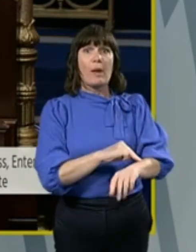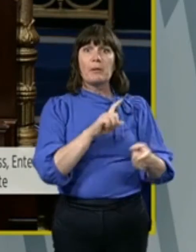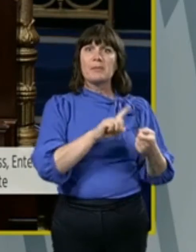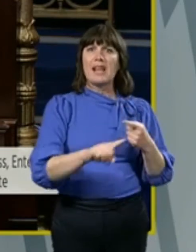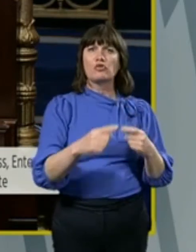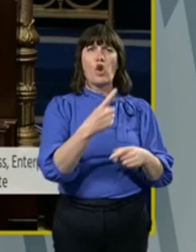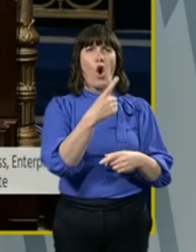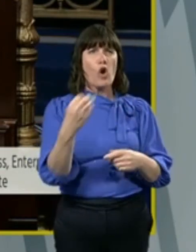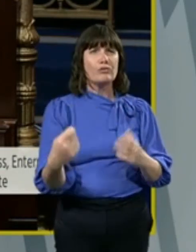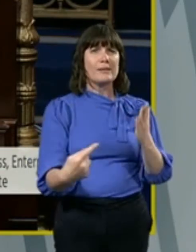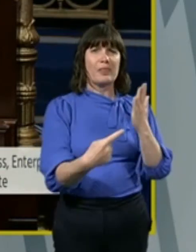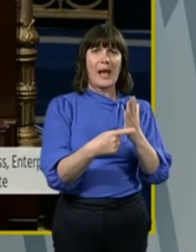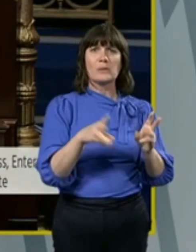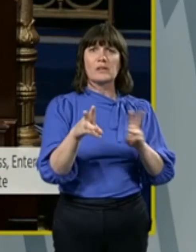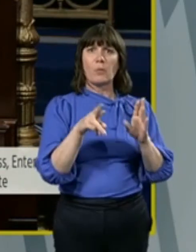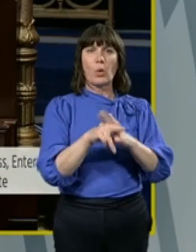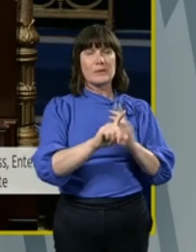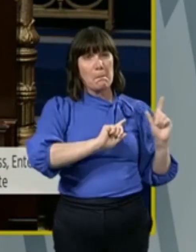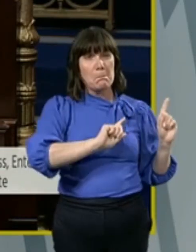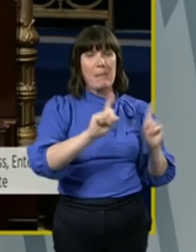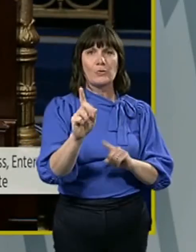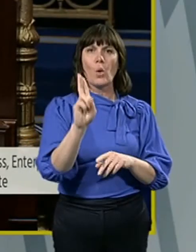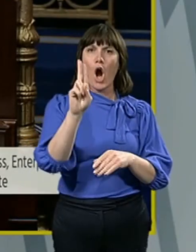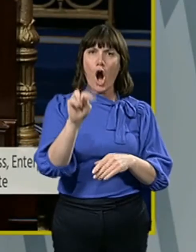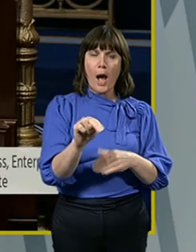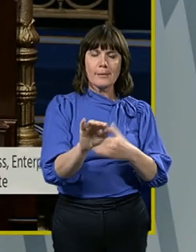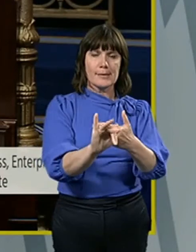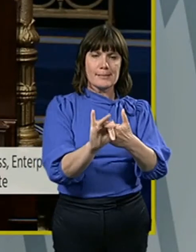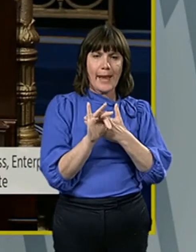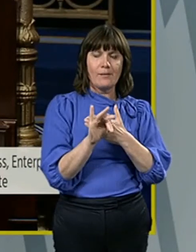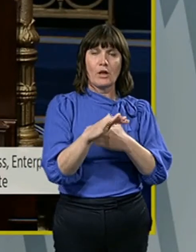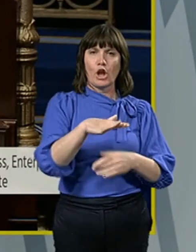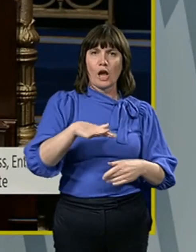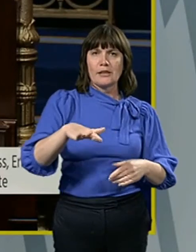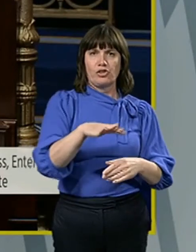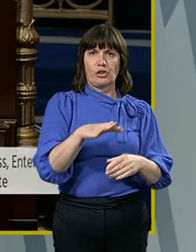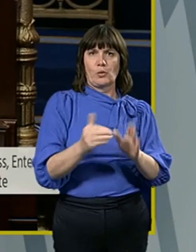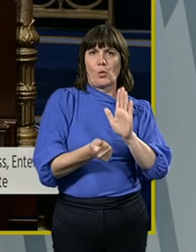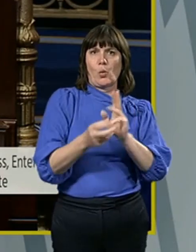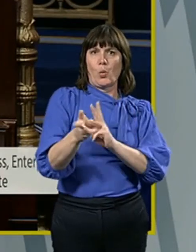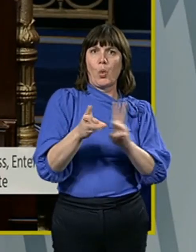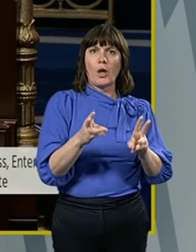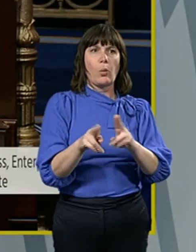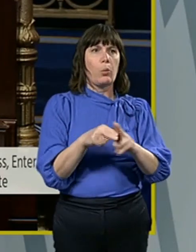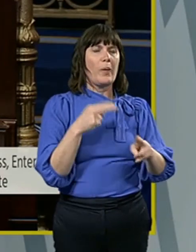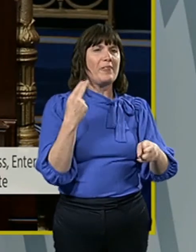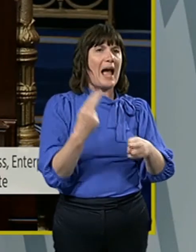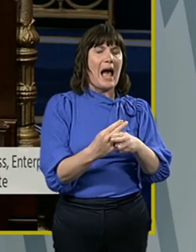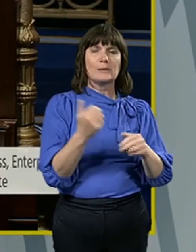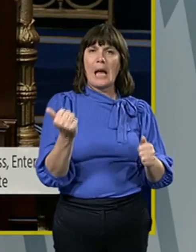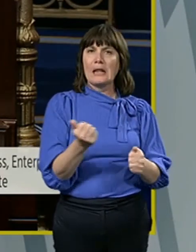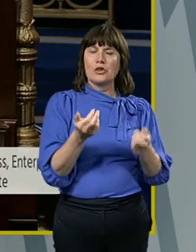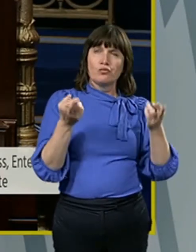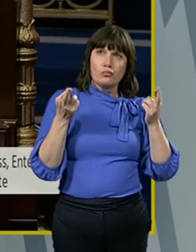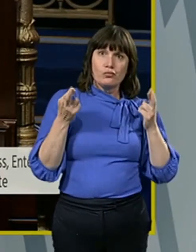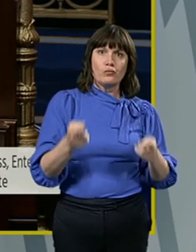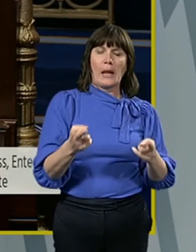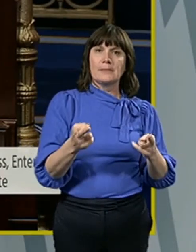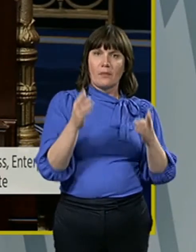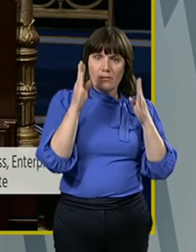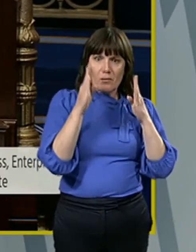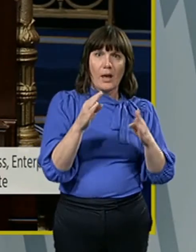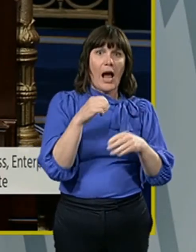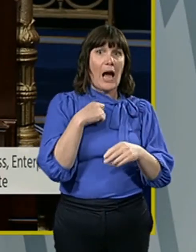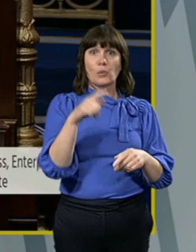country back into very unsafe conditions without any redress. No proper redress. And I do not believe this document